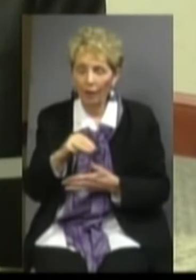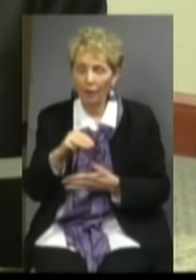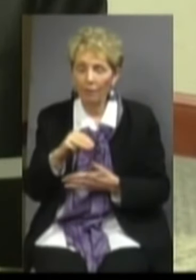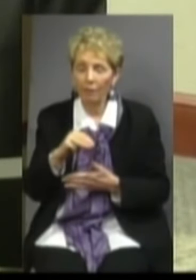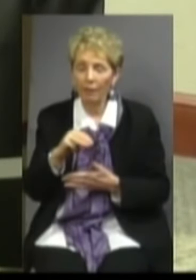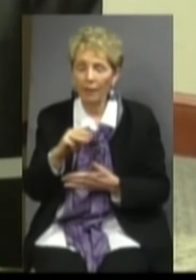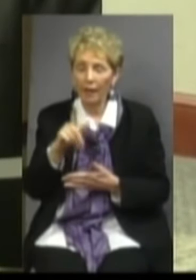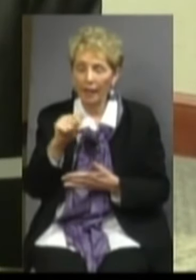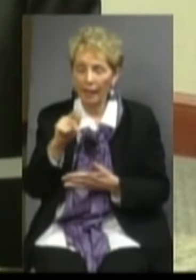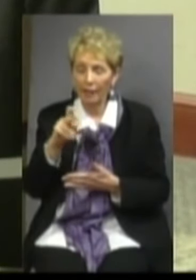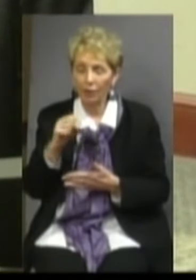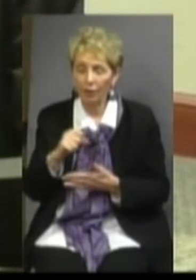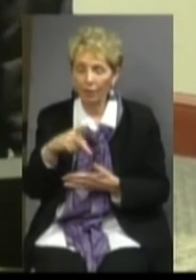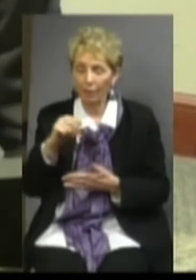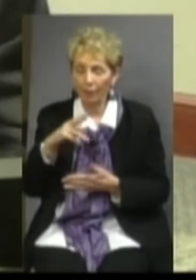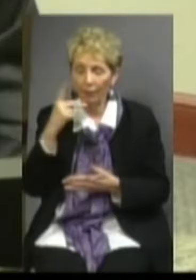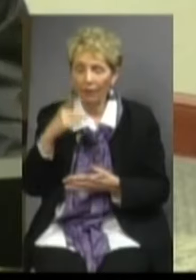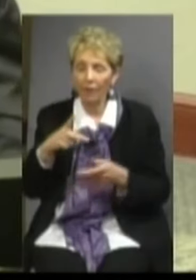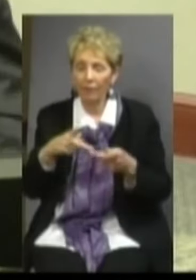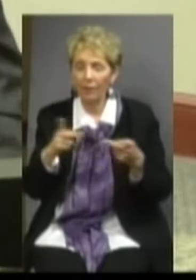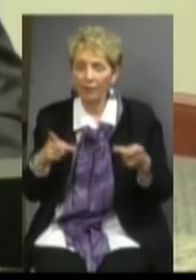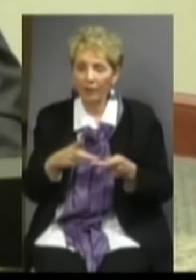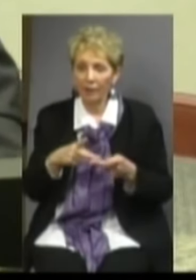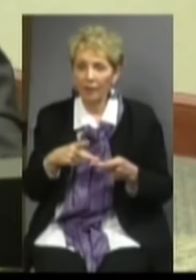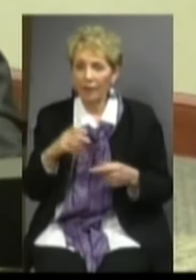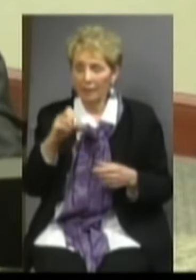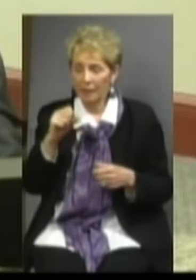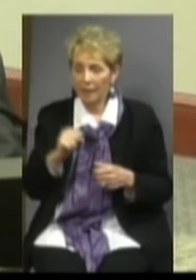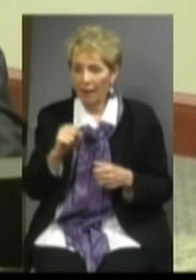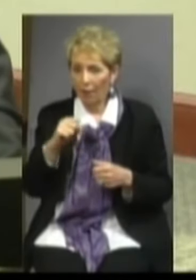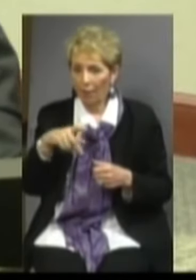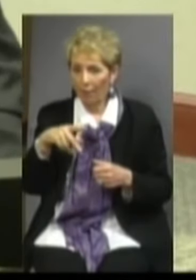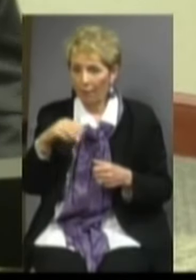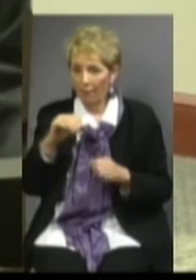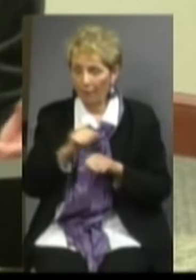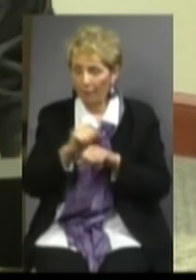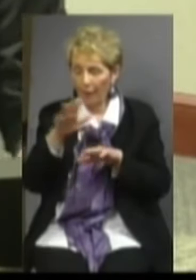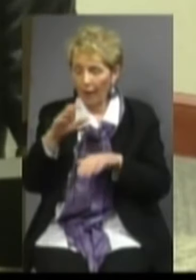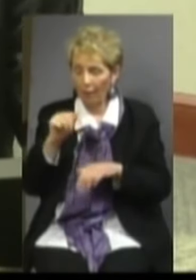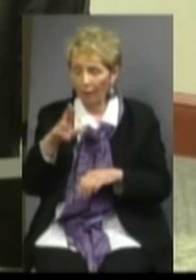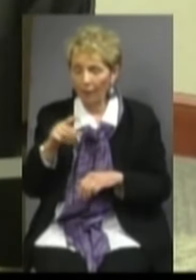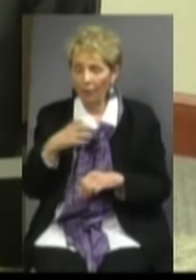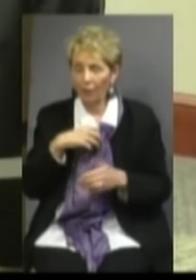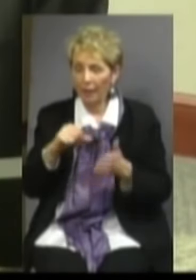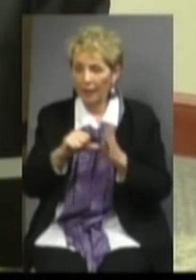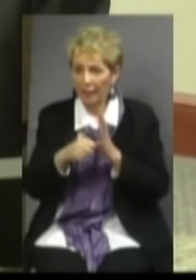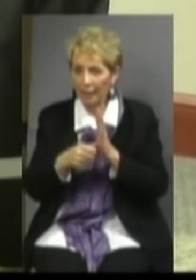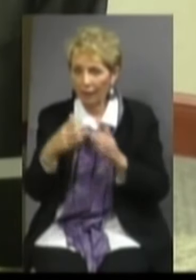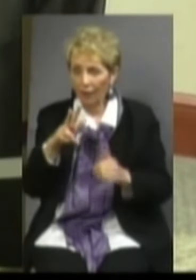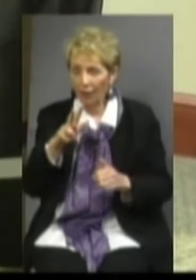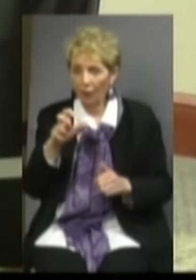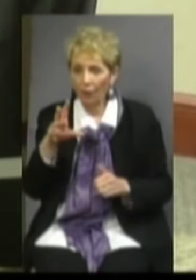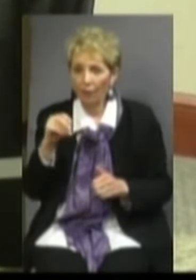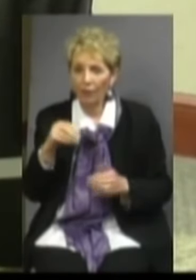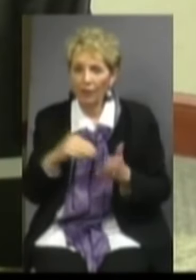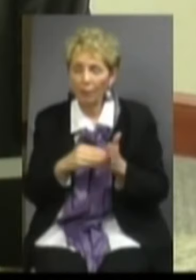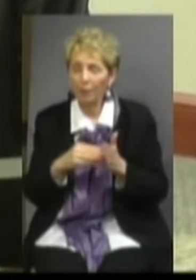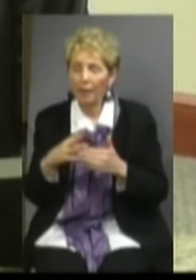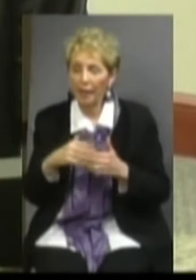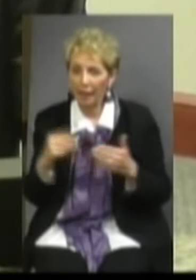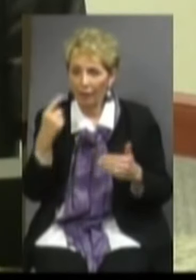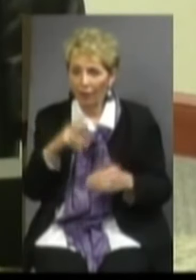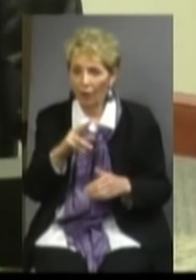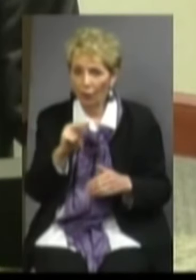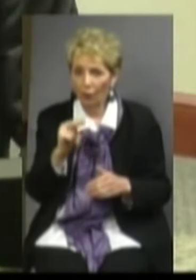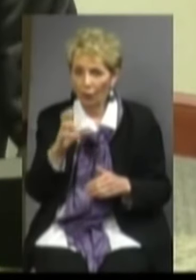and additional facilities for South Mountain Park. But the main thing that I want to emphasize with what I'm going to tell you tonight is the $350 million for